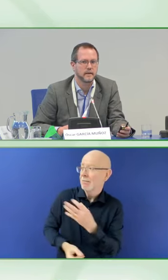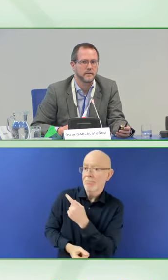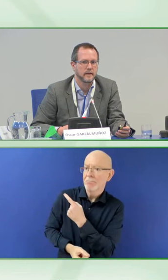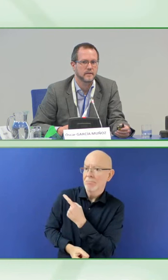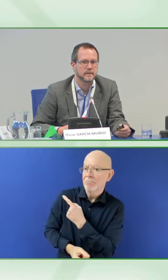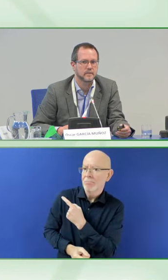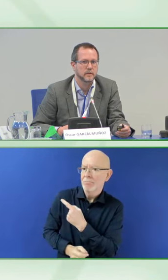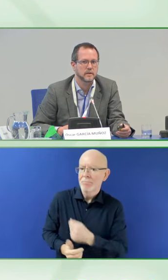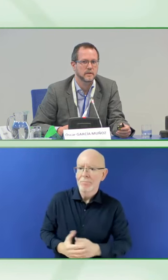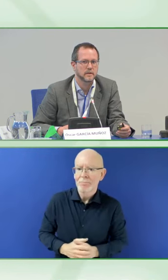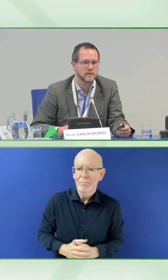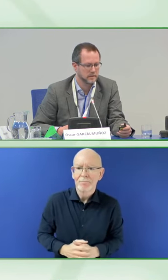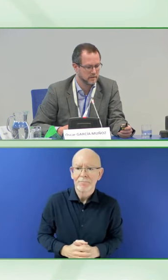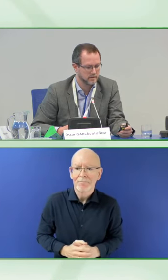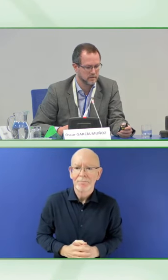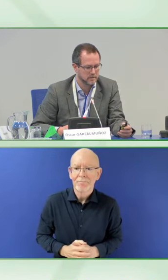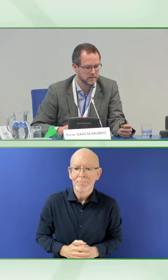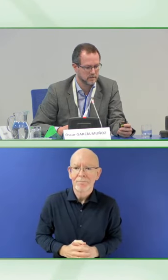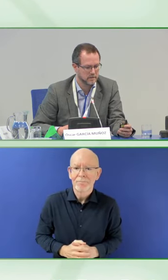I think it doesn't work.